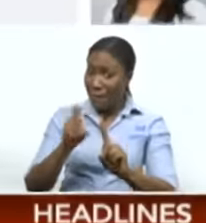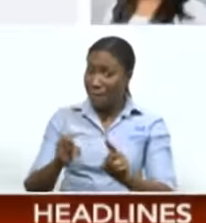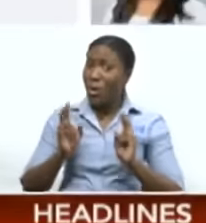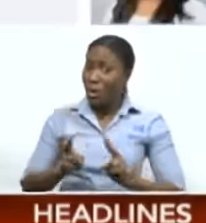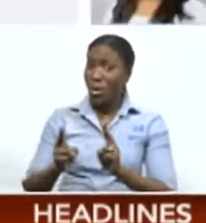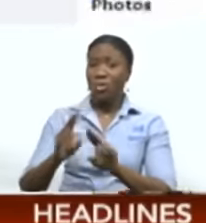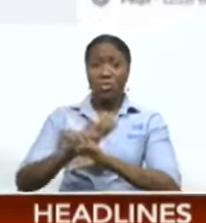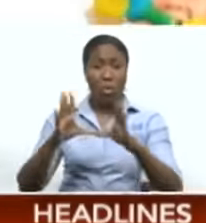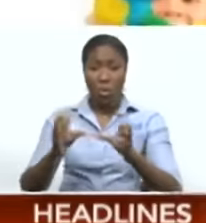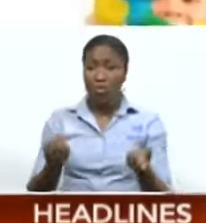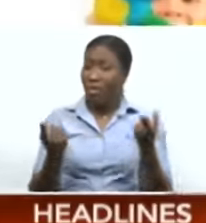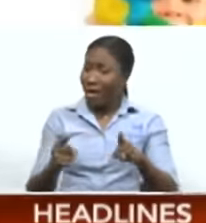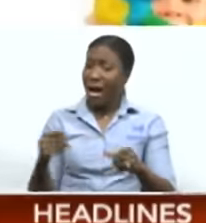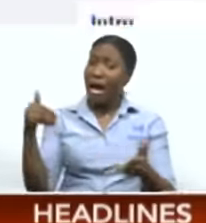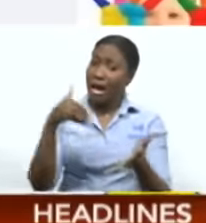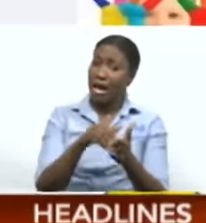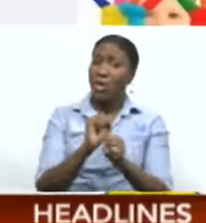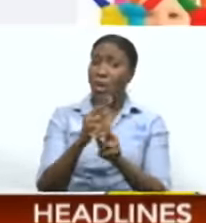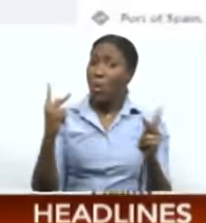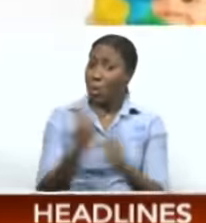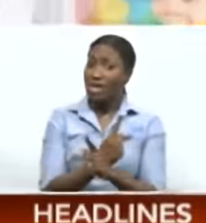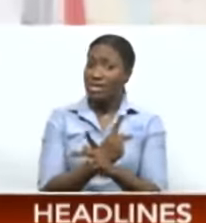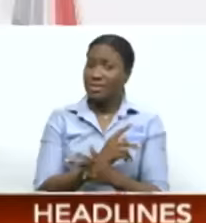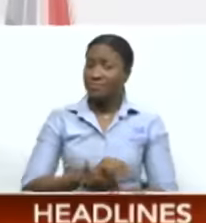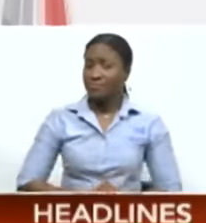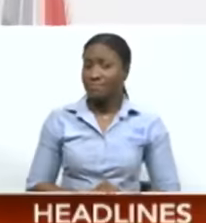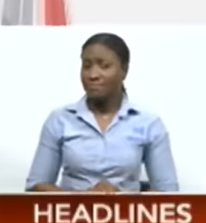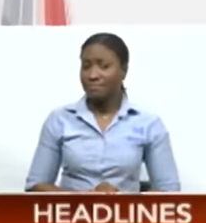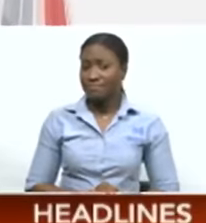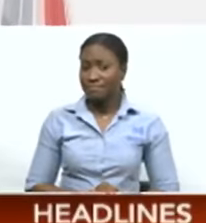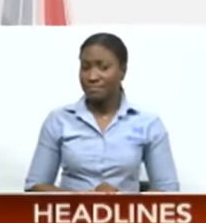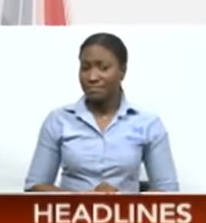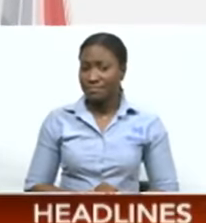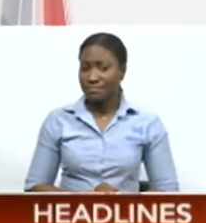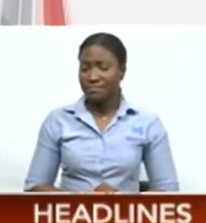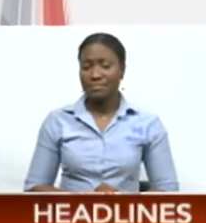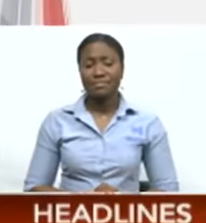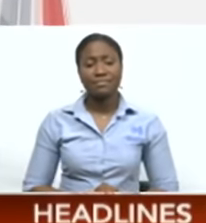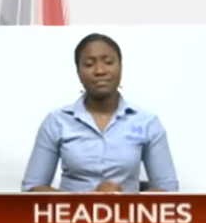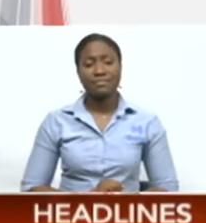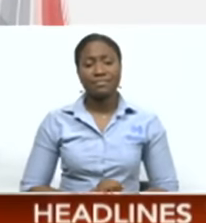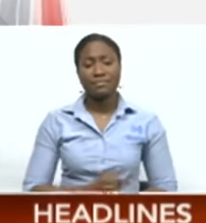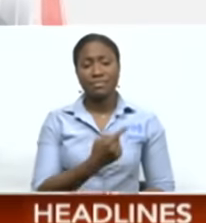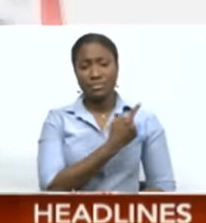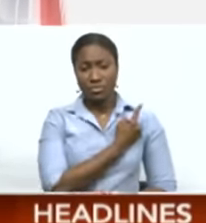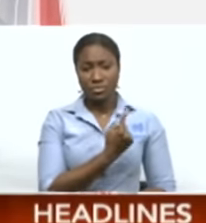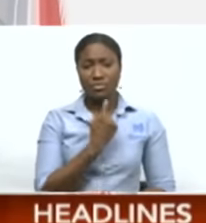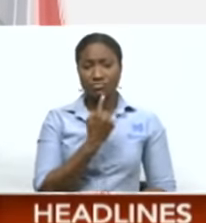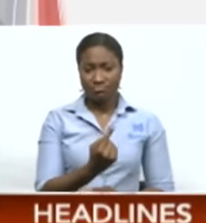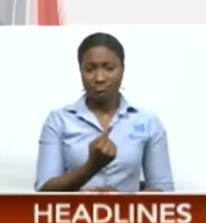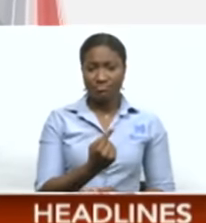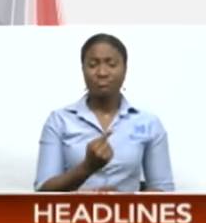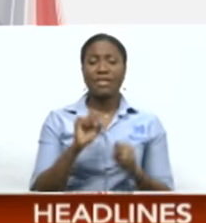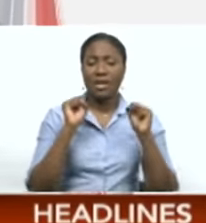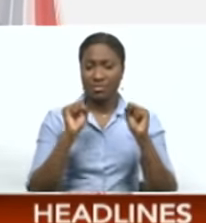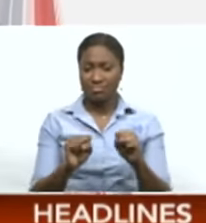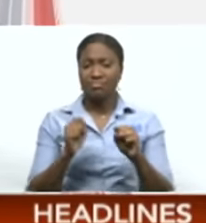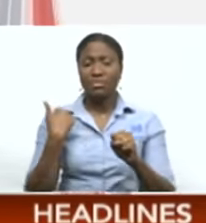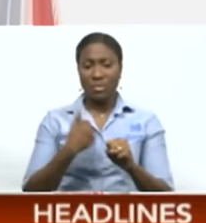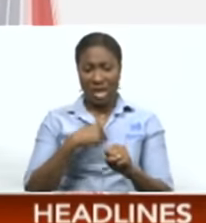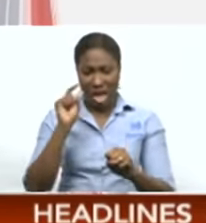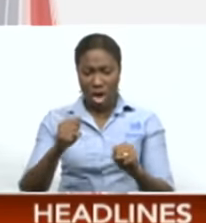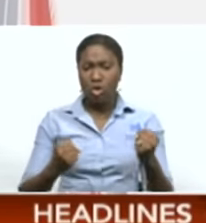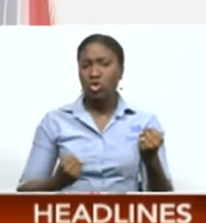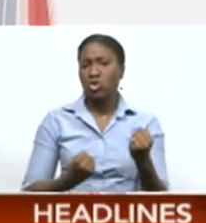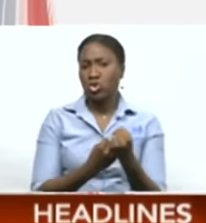recurrence or worsening of behavior. Early intervention is very important and key for